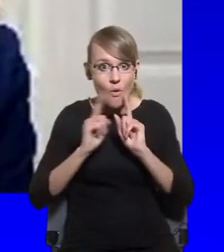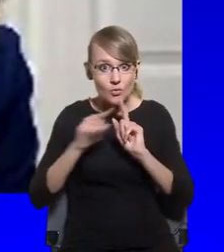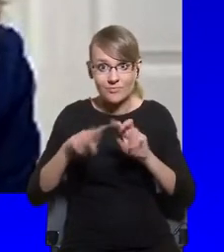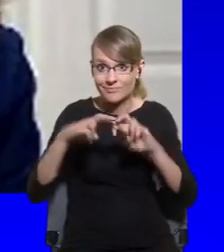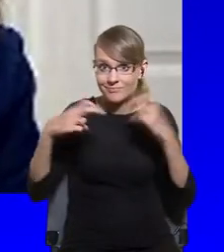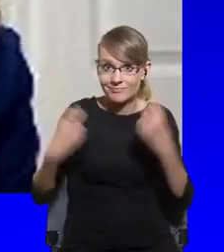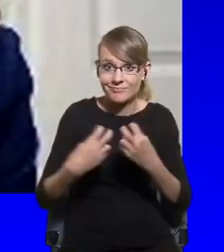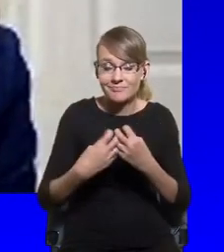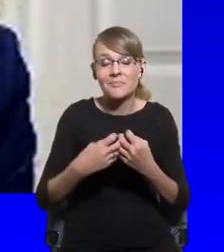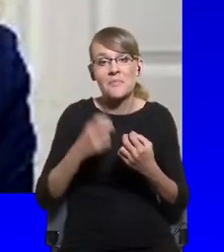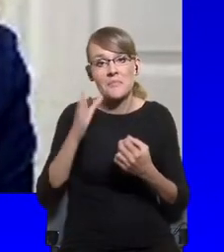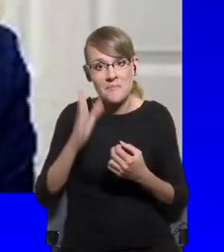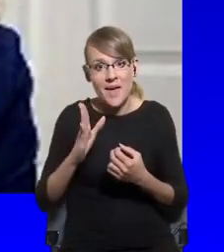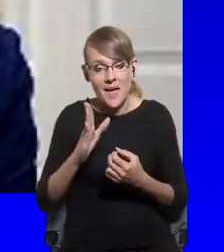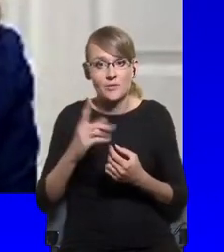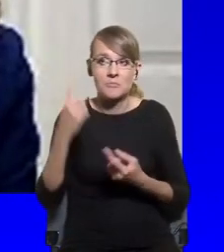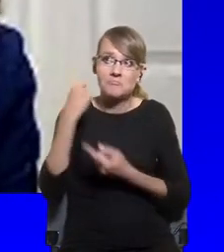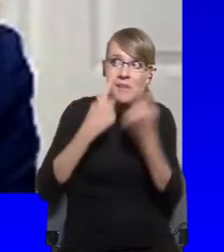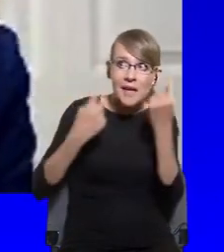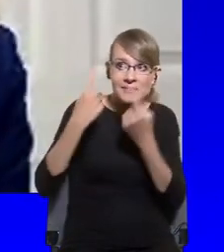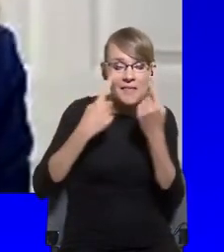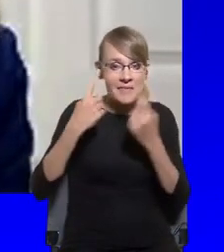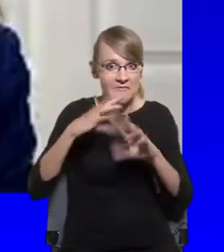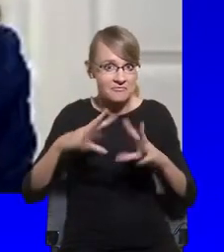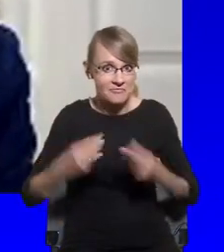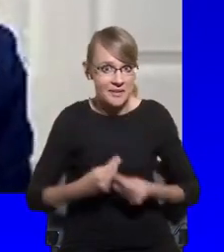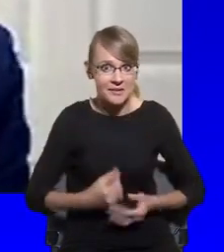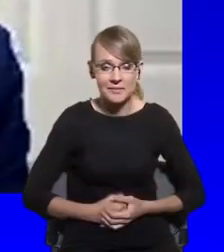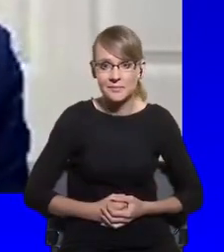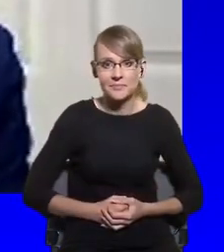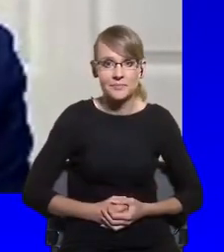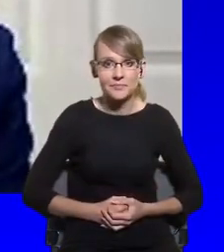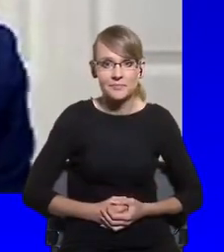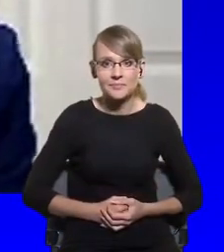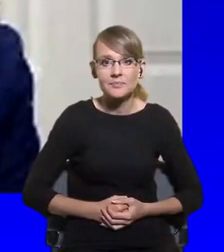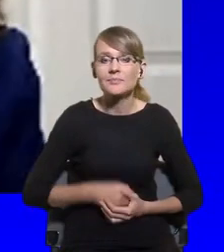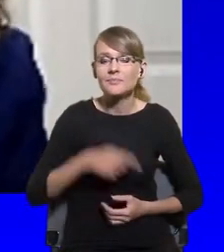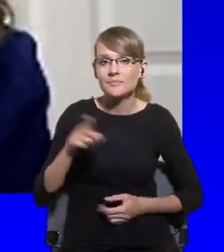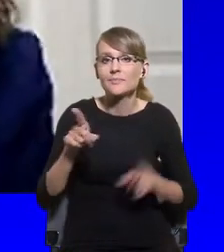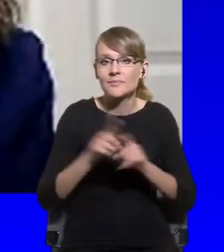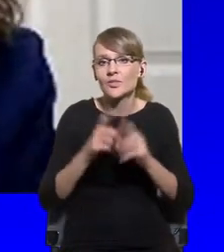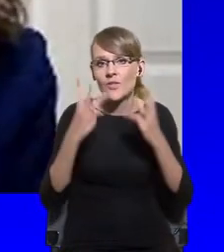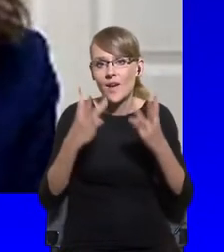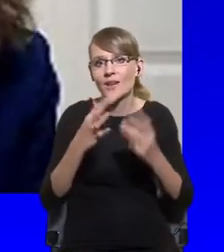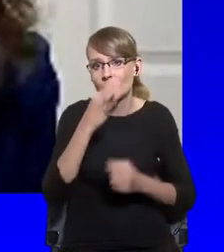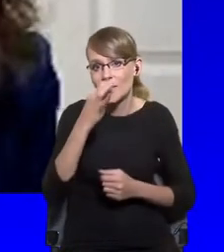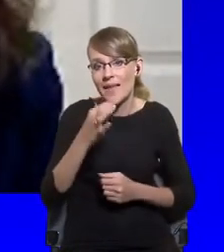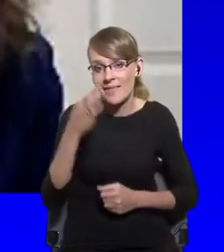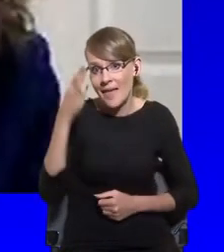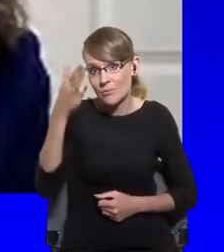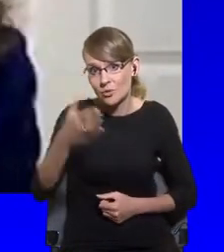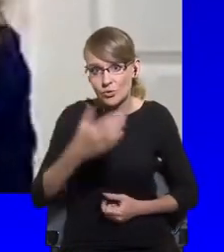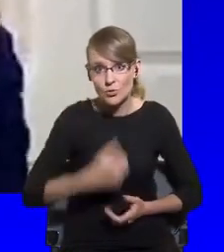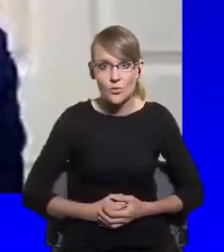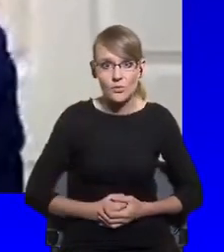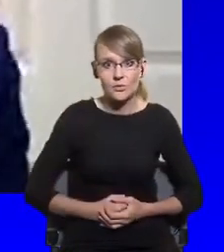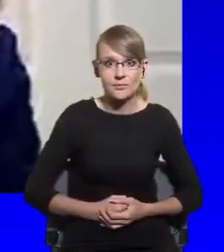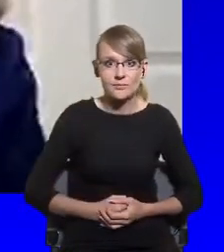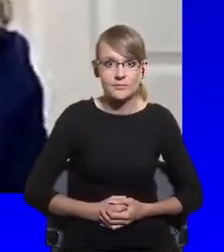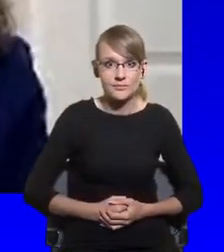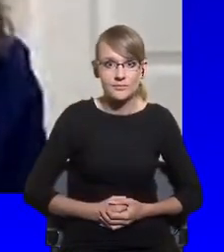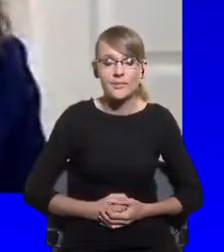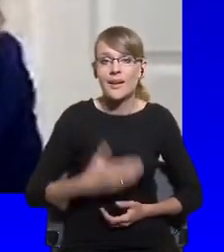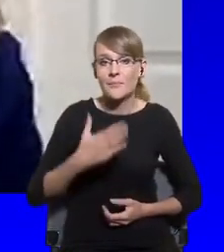to me, a very important question for the future. I do wish and hope